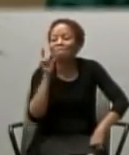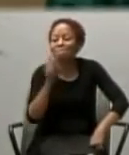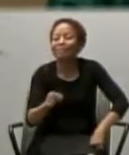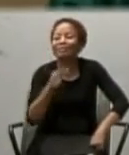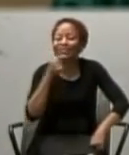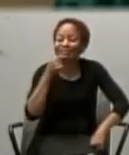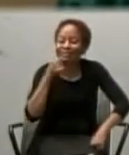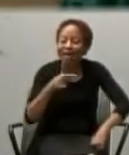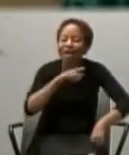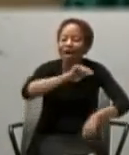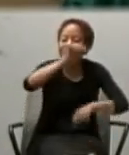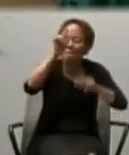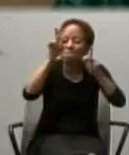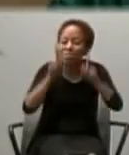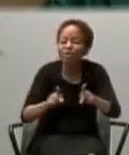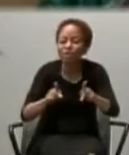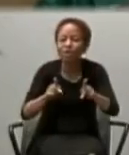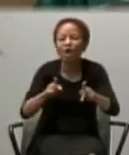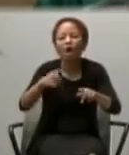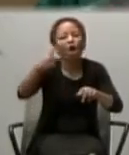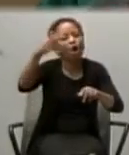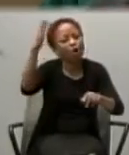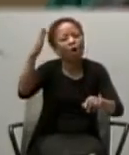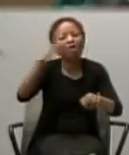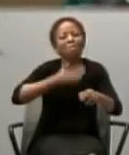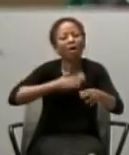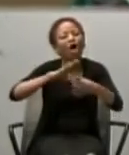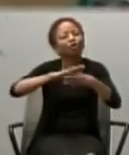human being, what God has done, for them.